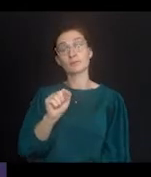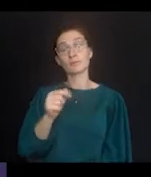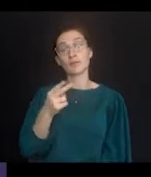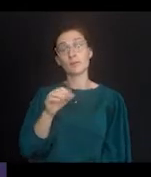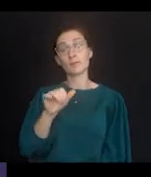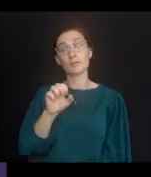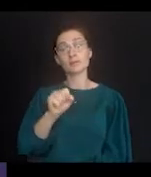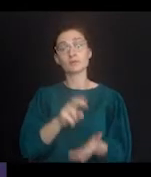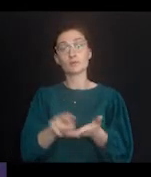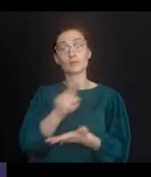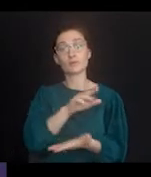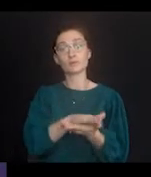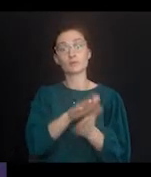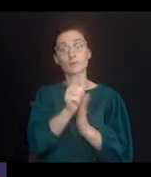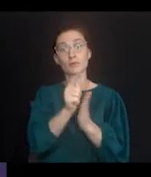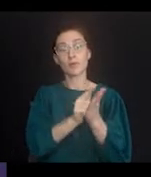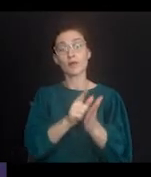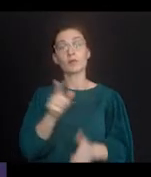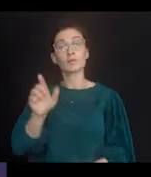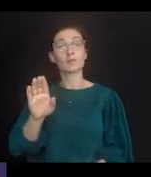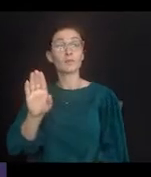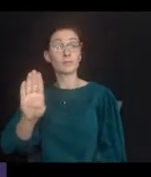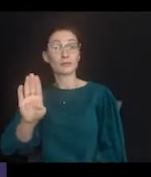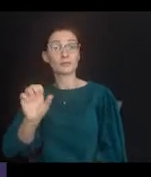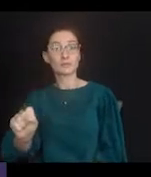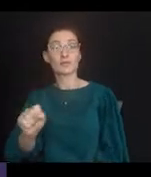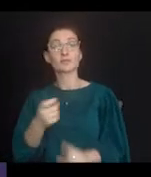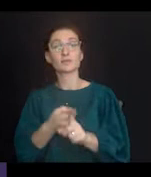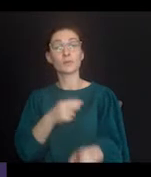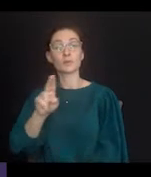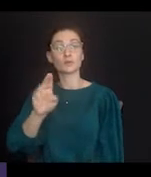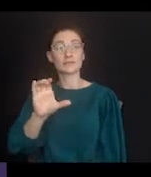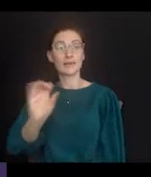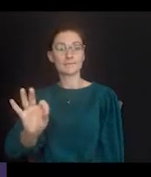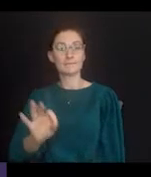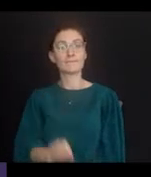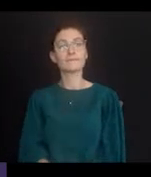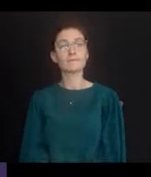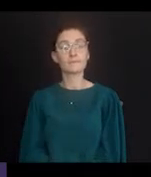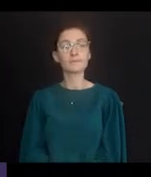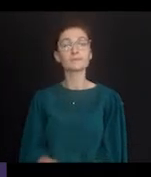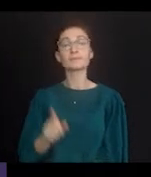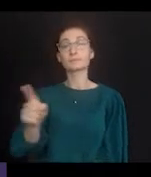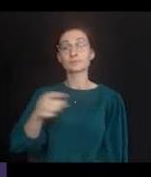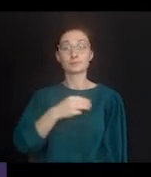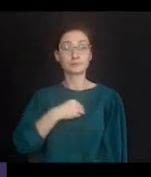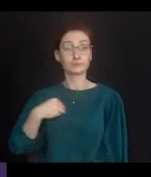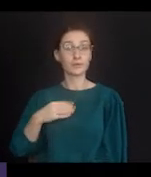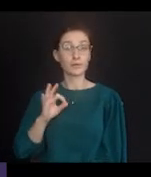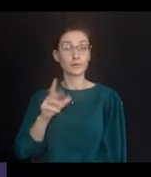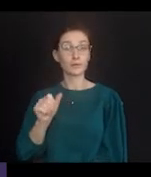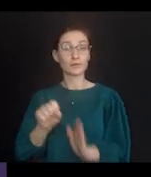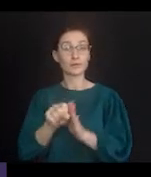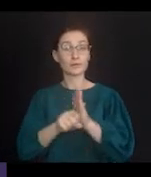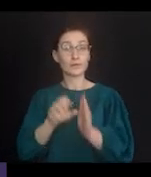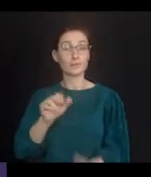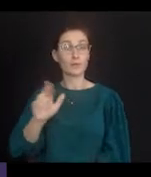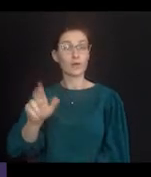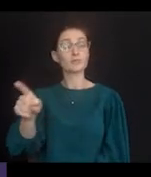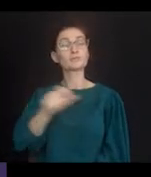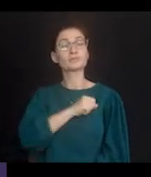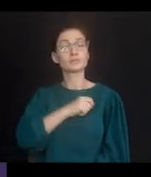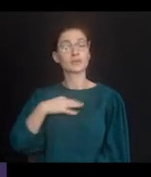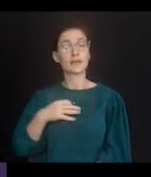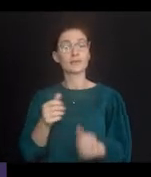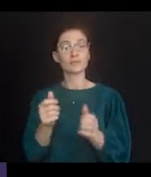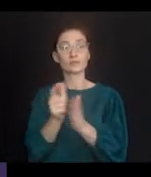her law degree from St. Thomas University School of Law and her Bachelor of Science from the University of Central Florida. Ms. Castane-Blanco is a member of the Florida